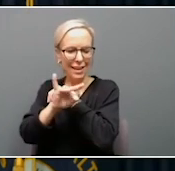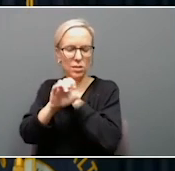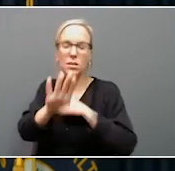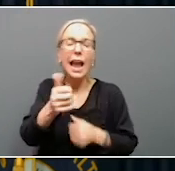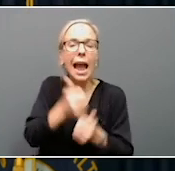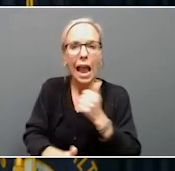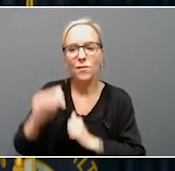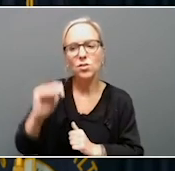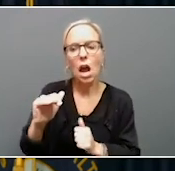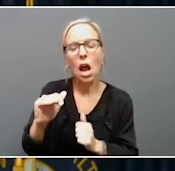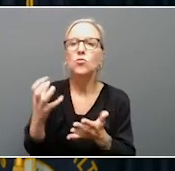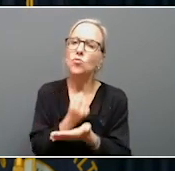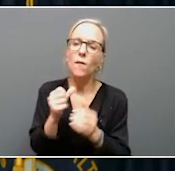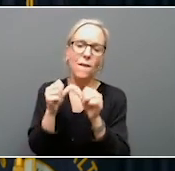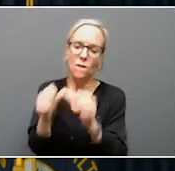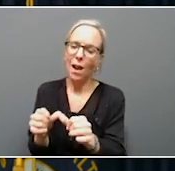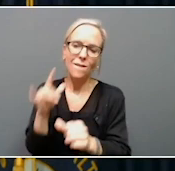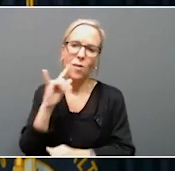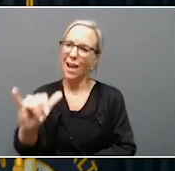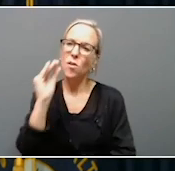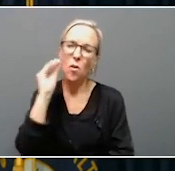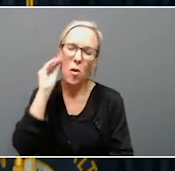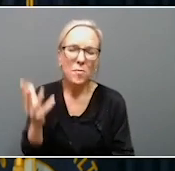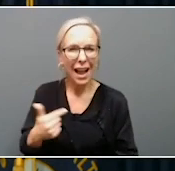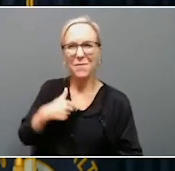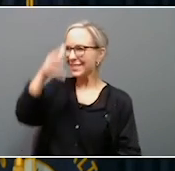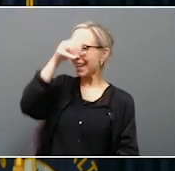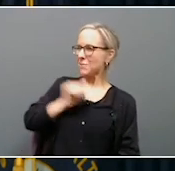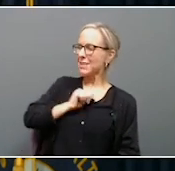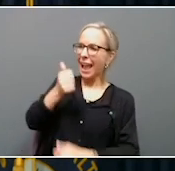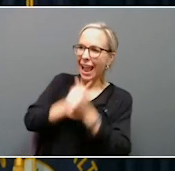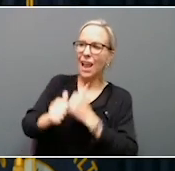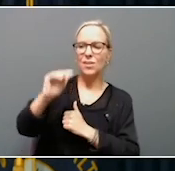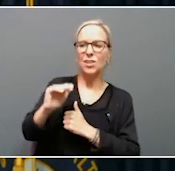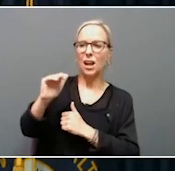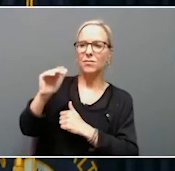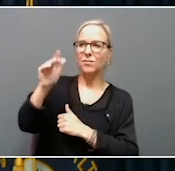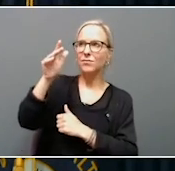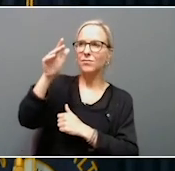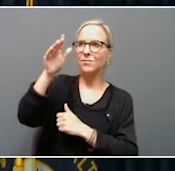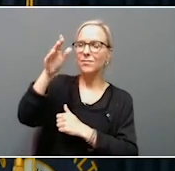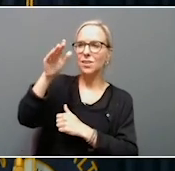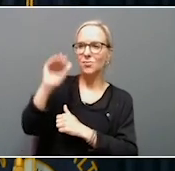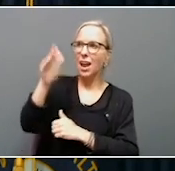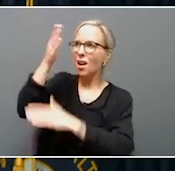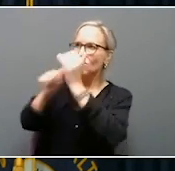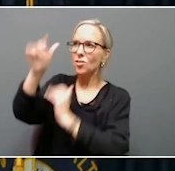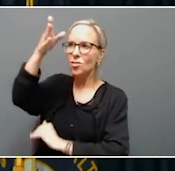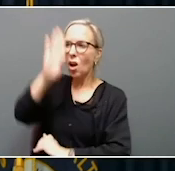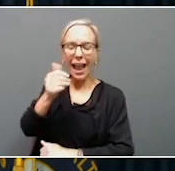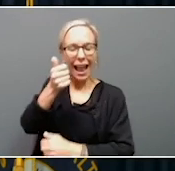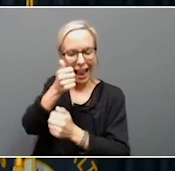a forever home. I mean, as a dad, believe every child is a child of God that deserves a forever home. And every child ought to be free